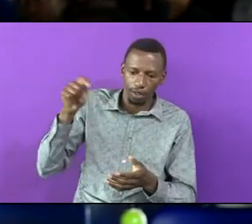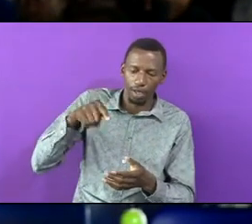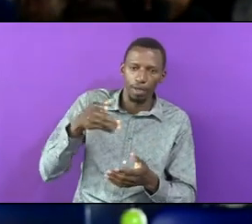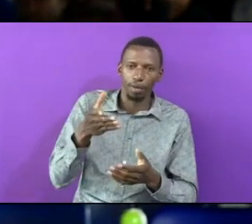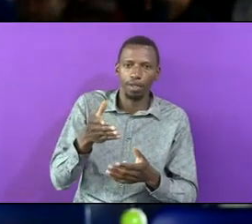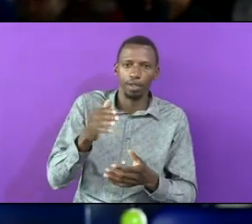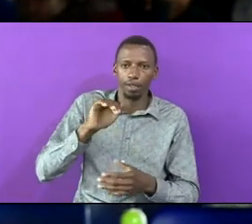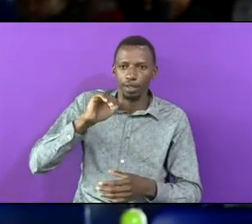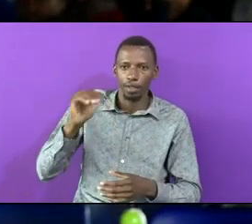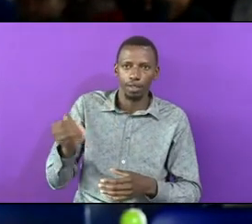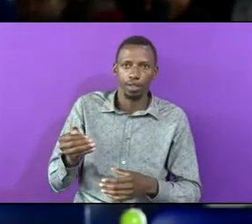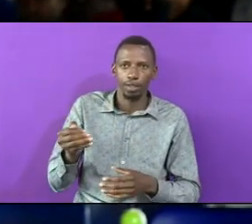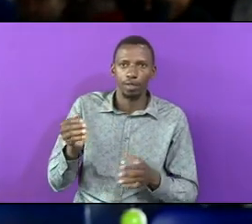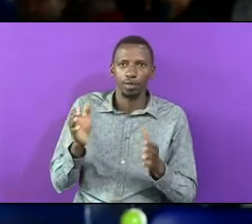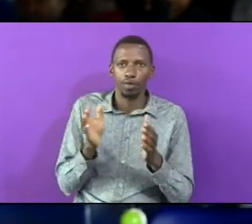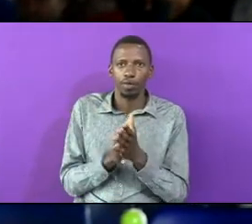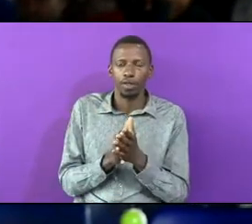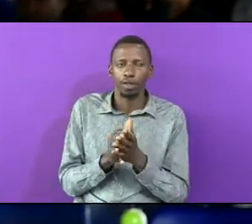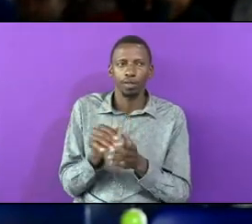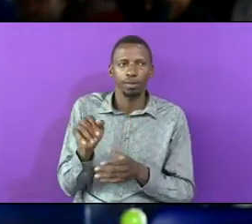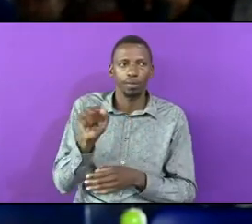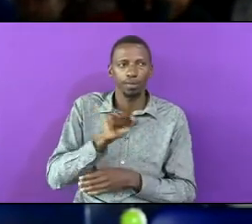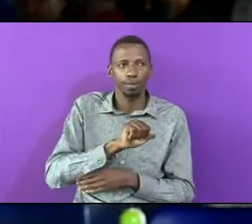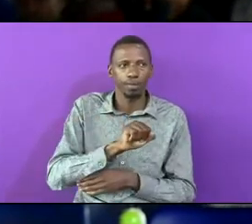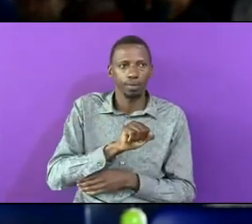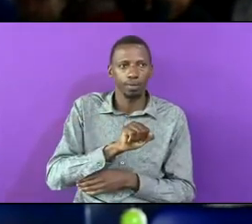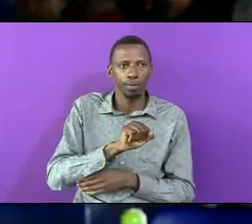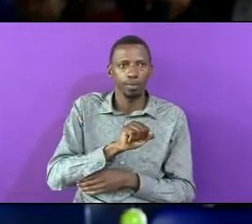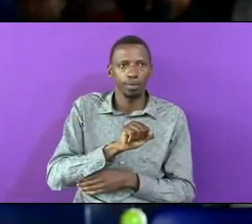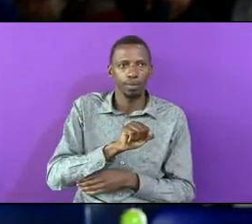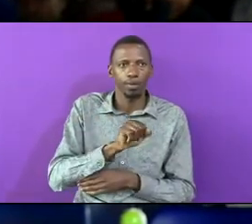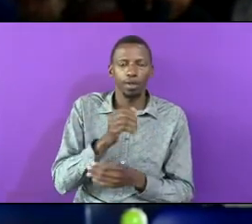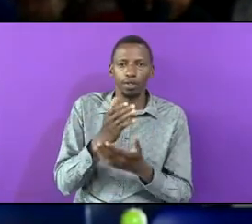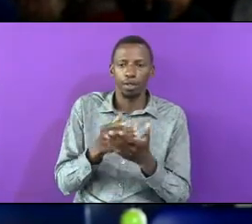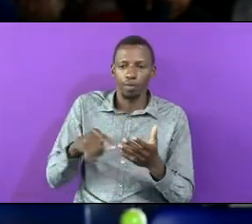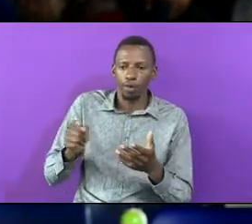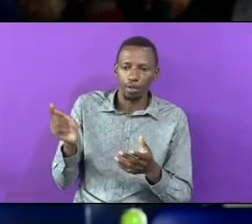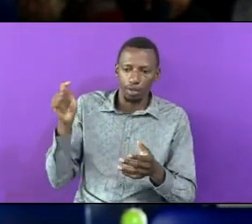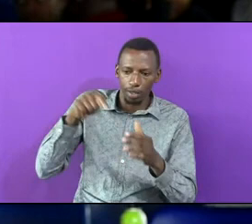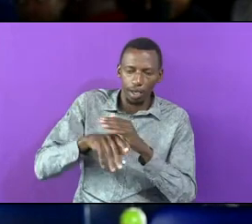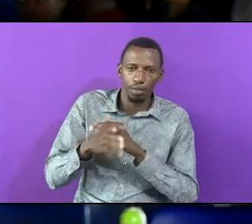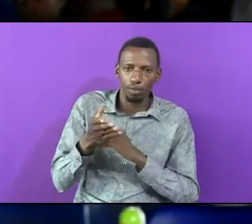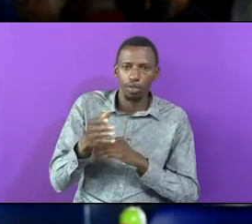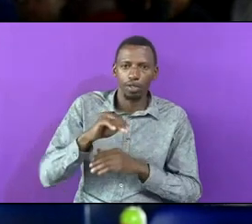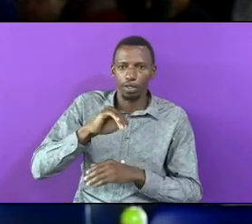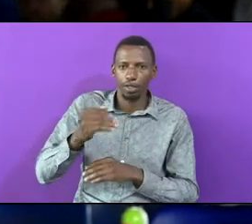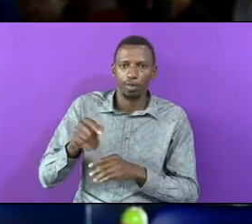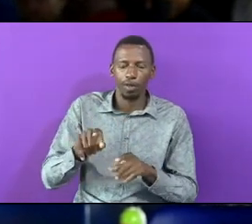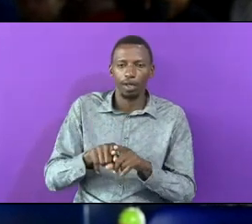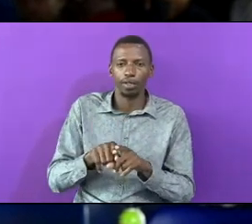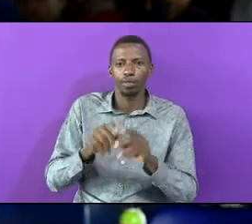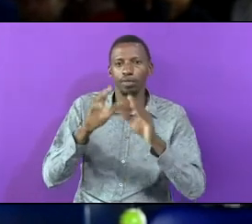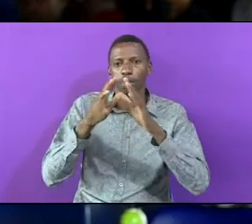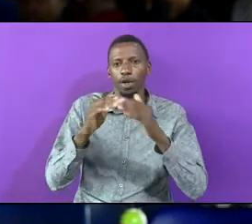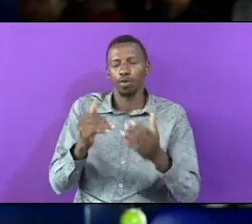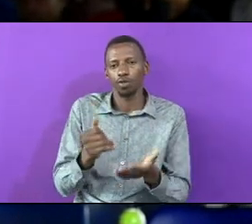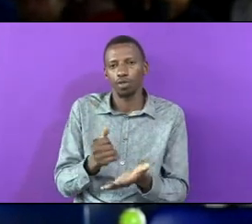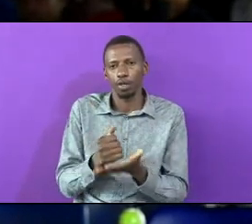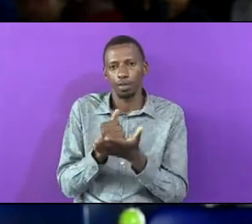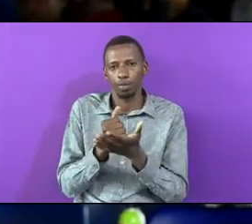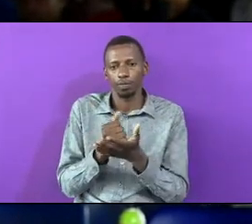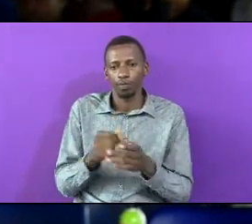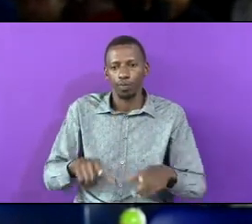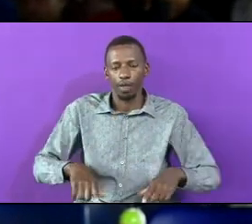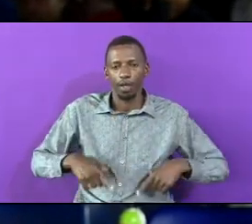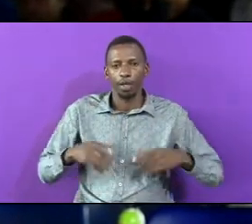Some Of Us Came In This City As Maids Some Of Us Came In This City Living With